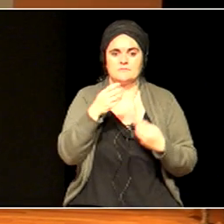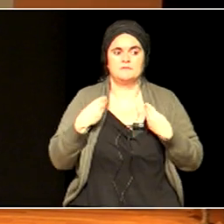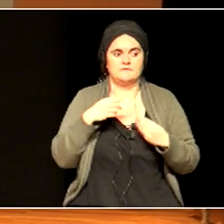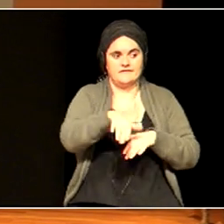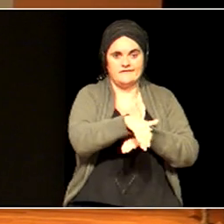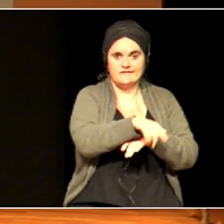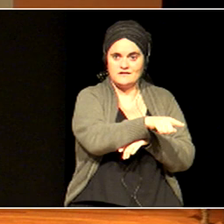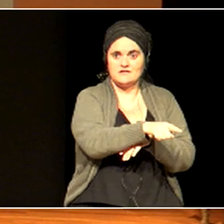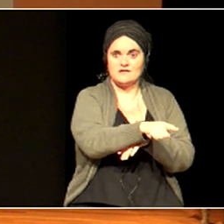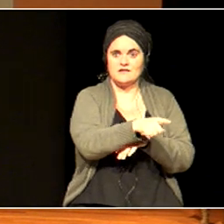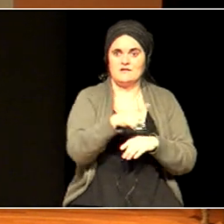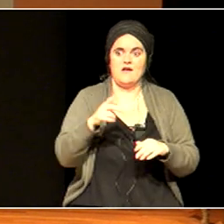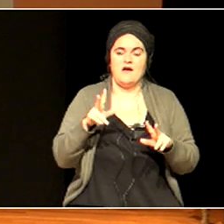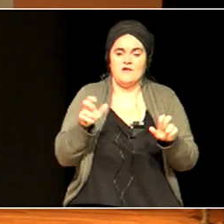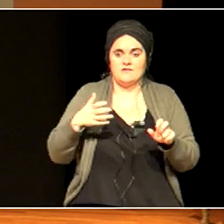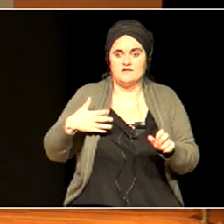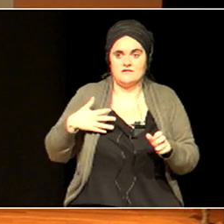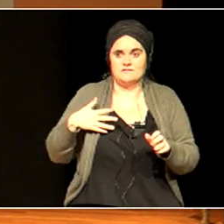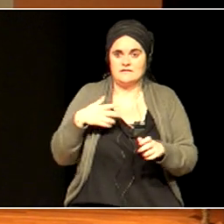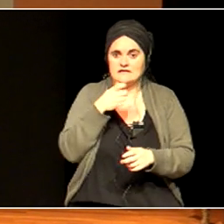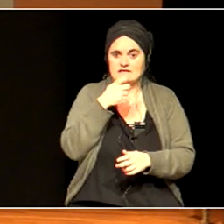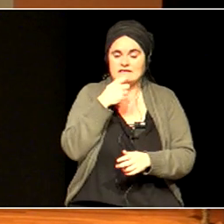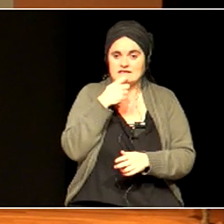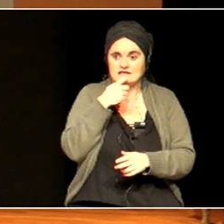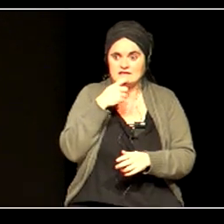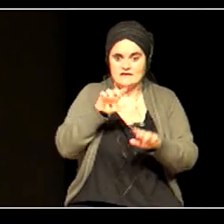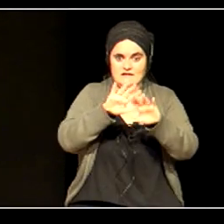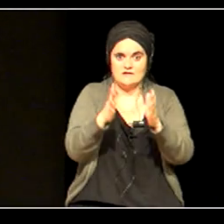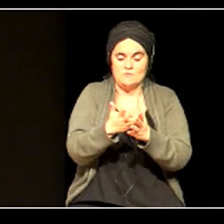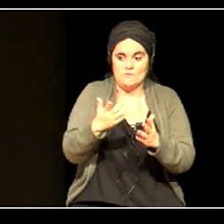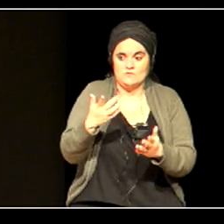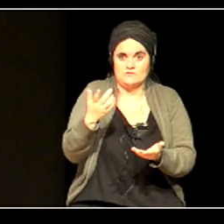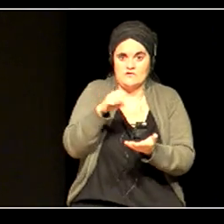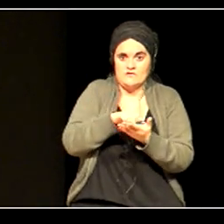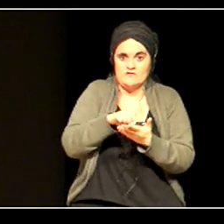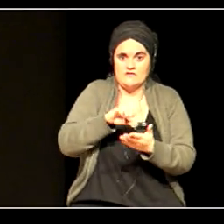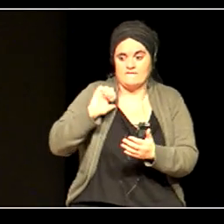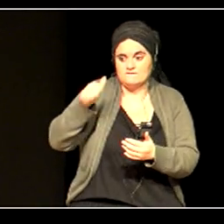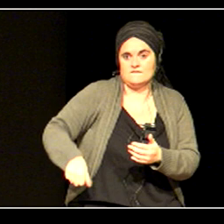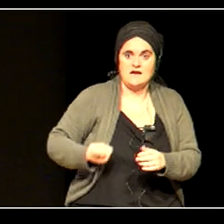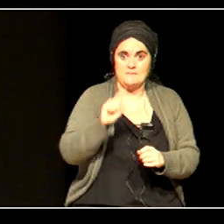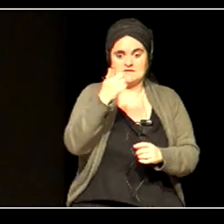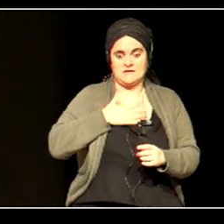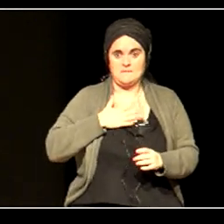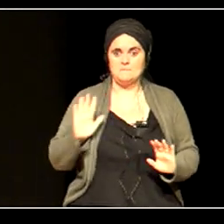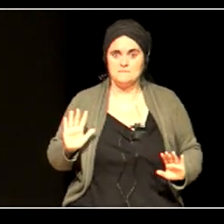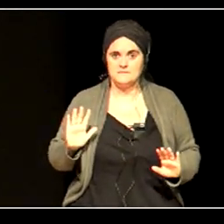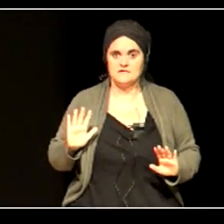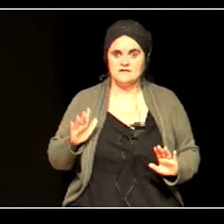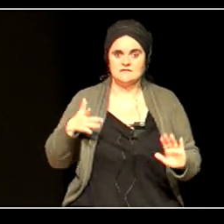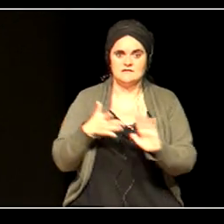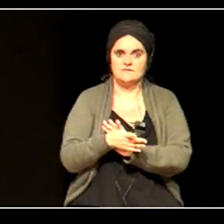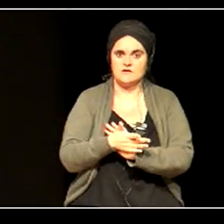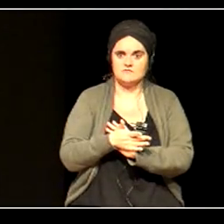England and in the world, really. It's a very wealthy place. And I think, you know,